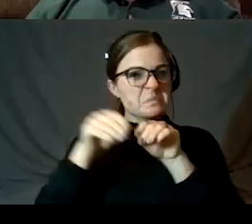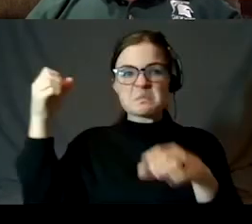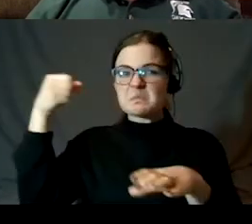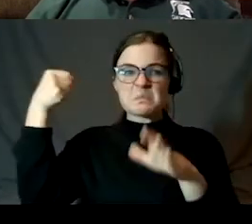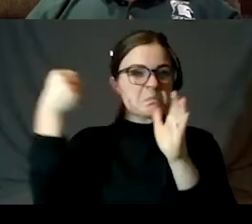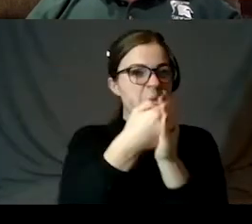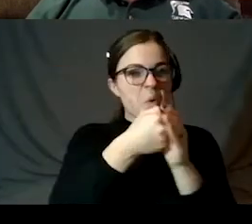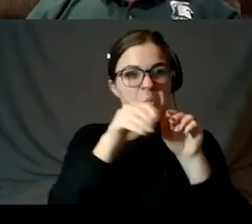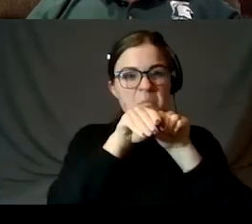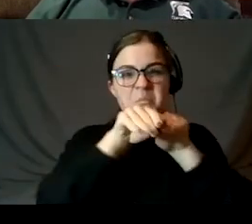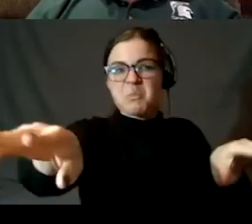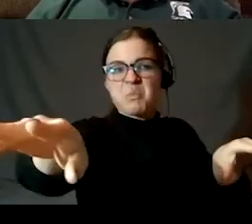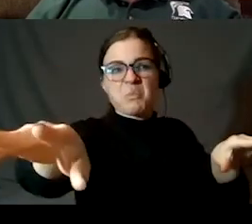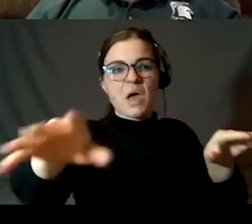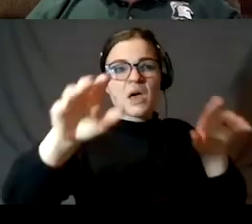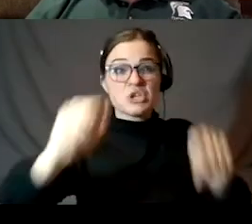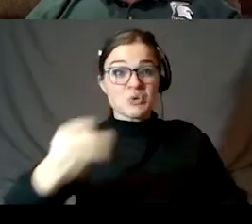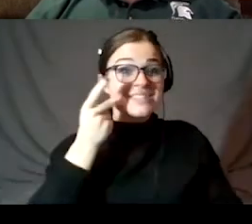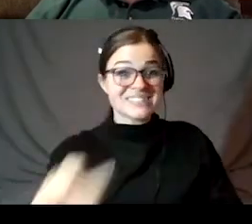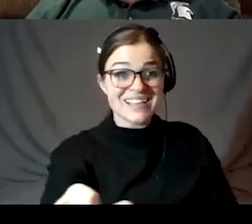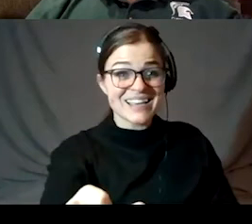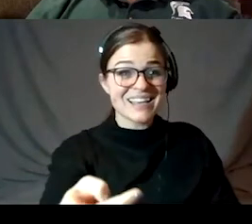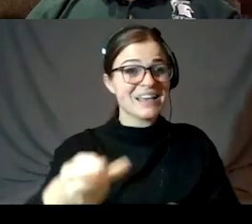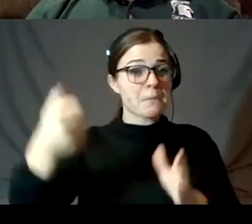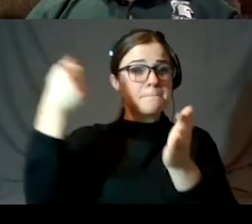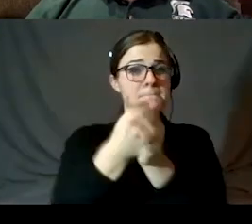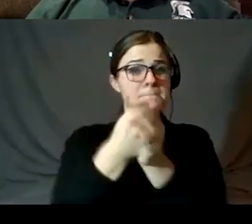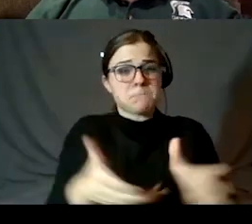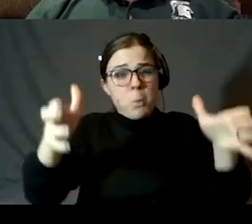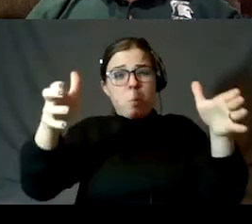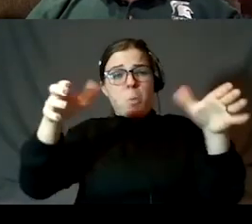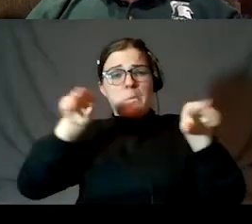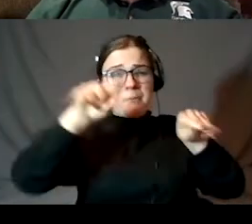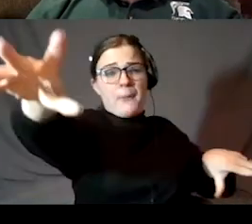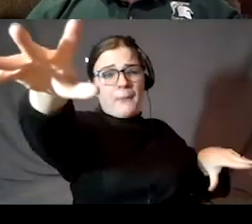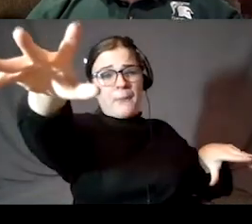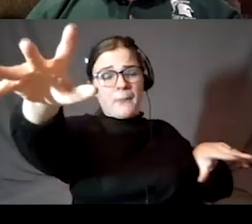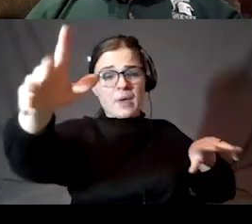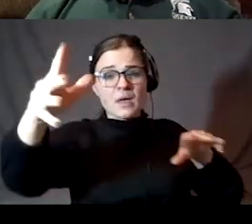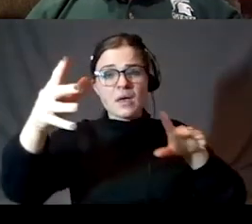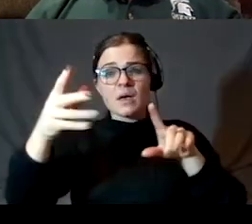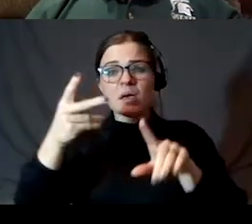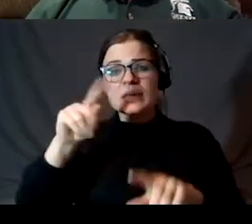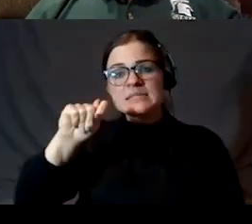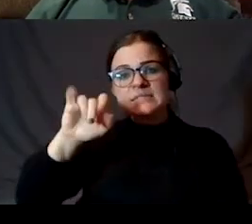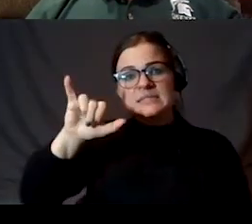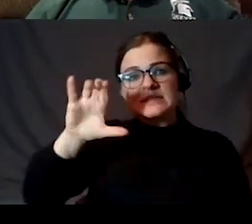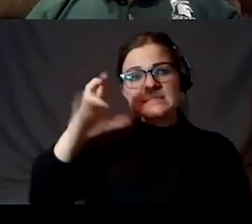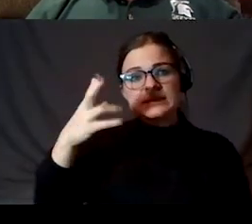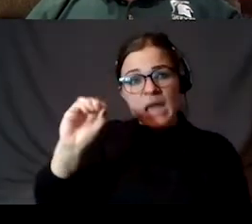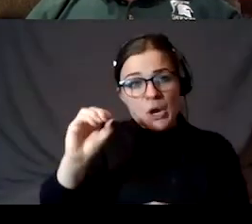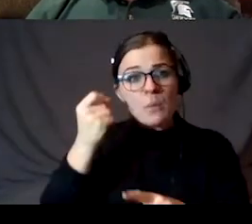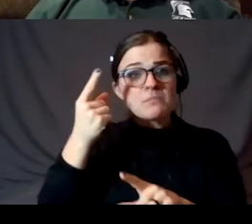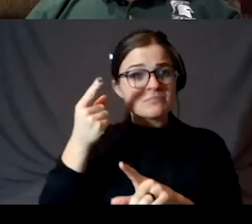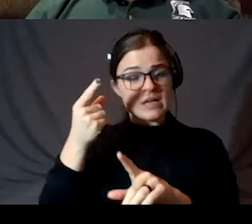meteorite or comet hit, boom, making this big circle, just like over here in Copernicus. Tico is bigger, but because it fell into lunar